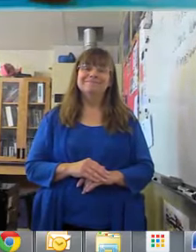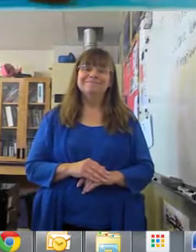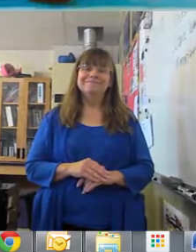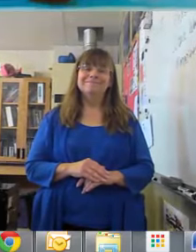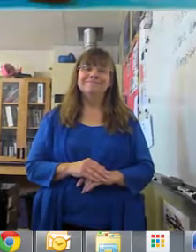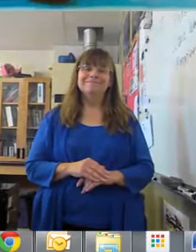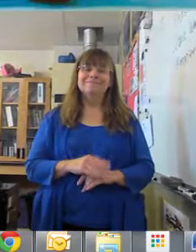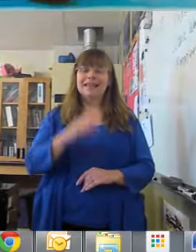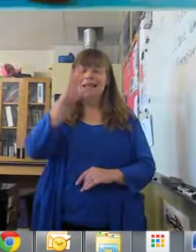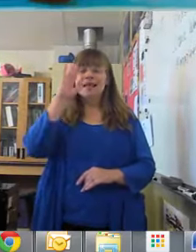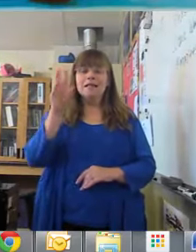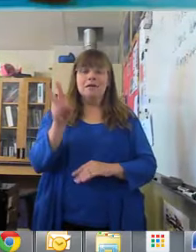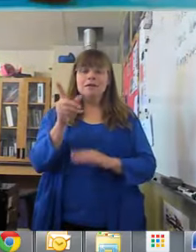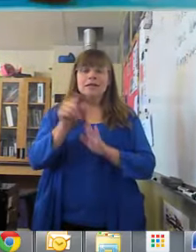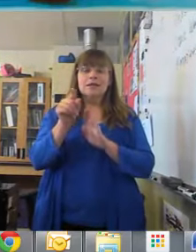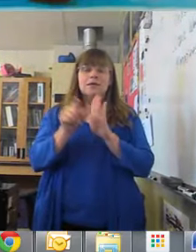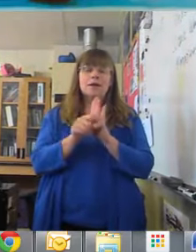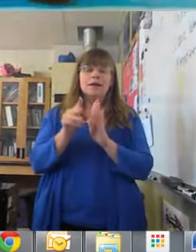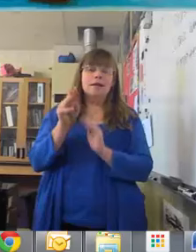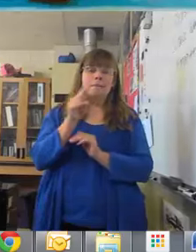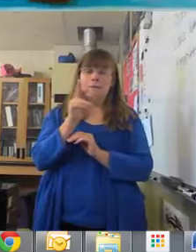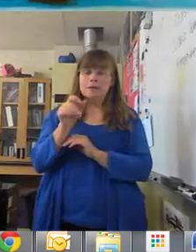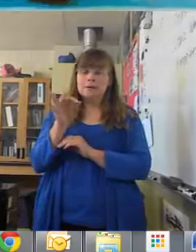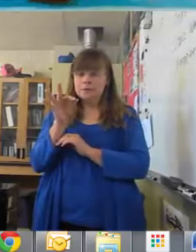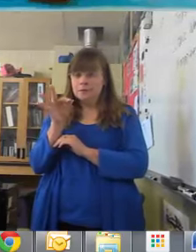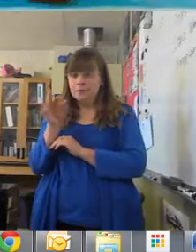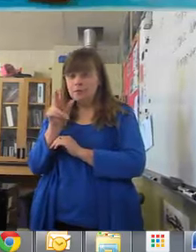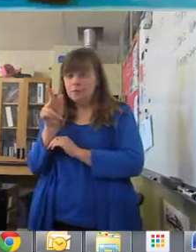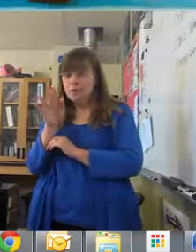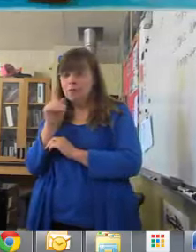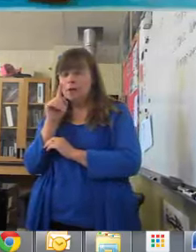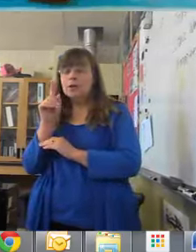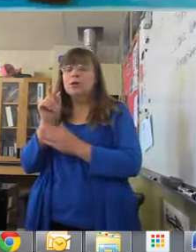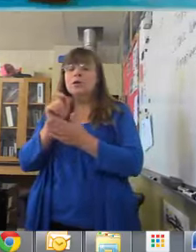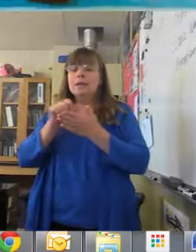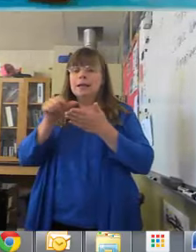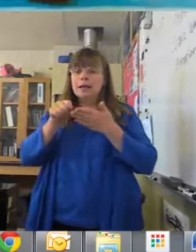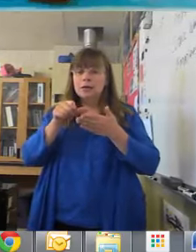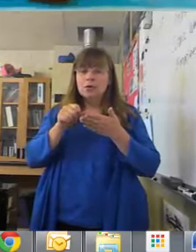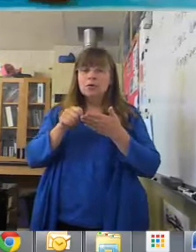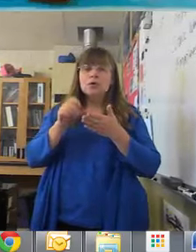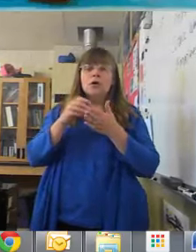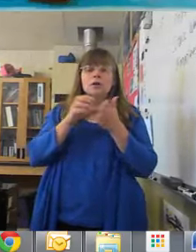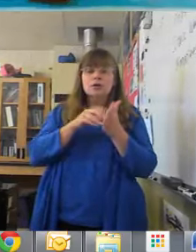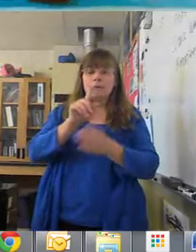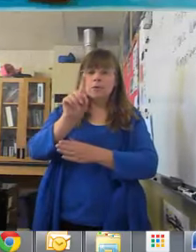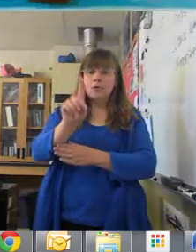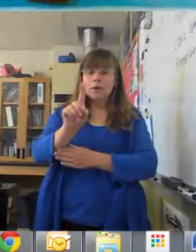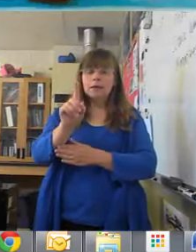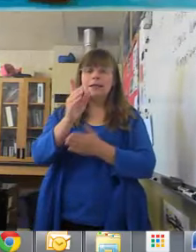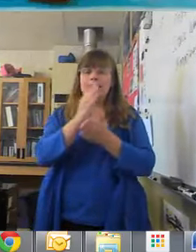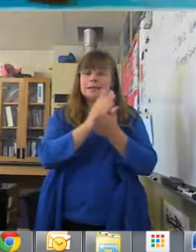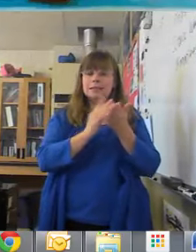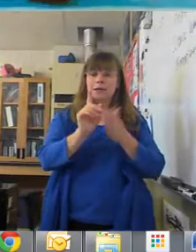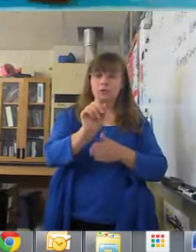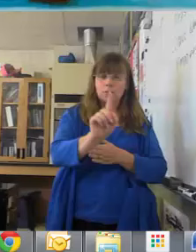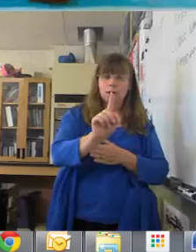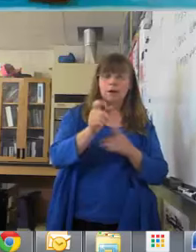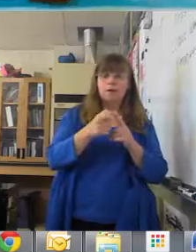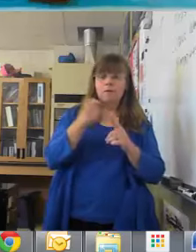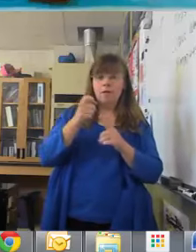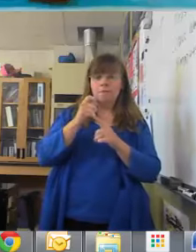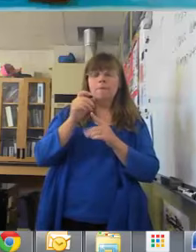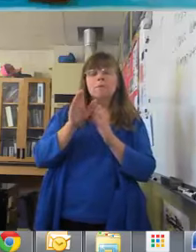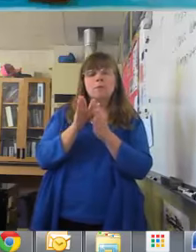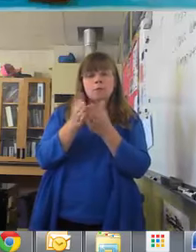Hello, 6th grade. This is Mrs. Froman, and you're going to be taking notes on Chapter 1, Section 1 from your Environmental Science book.